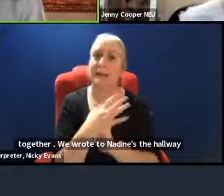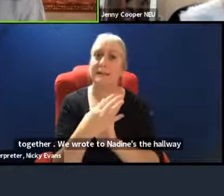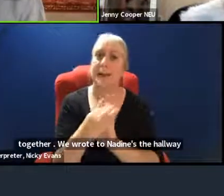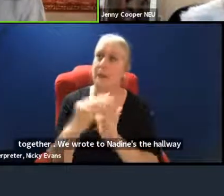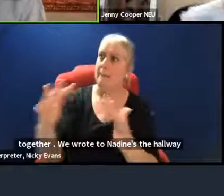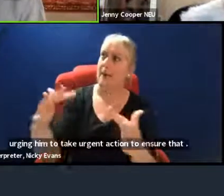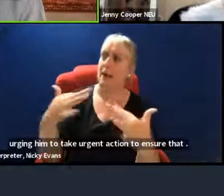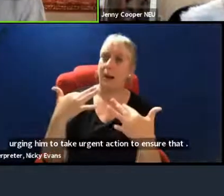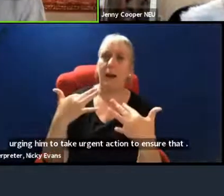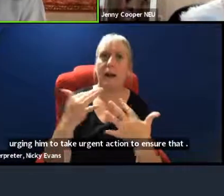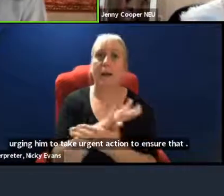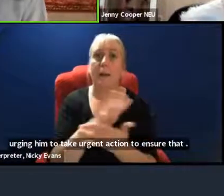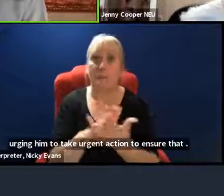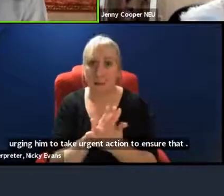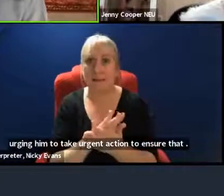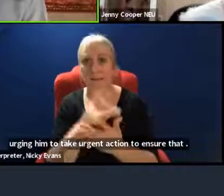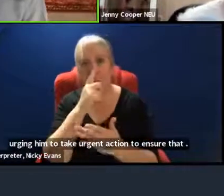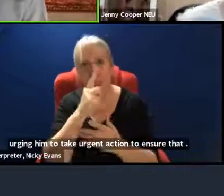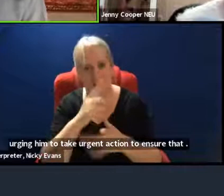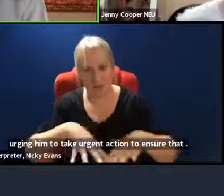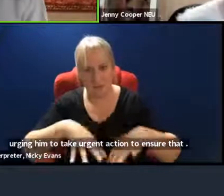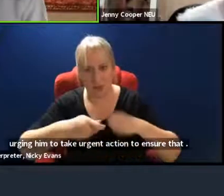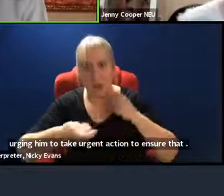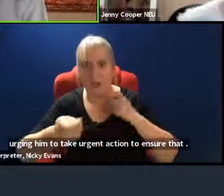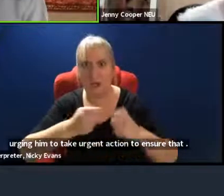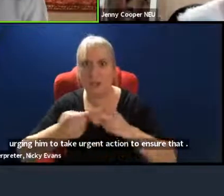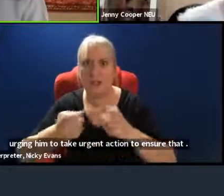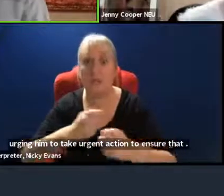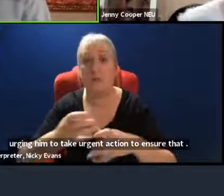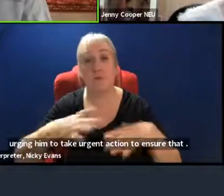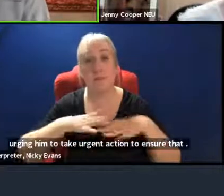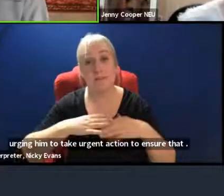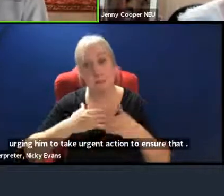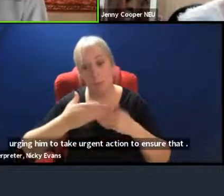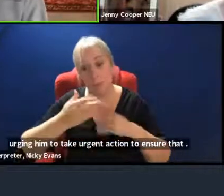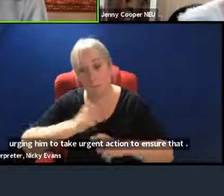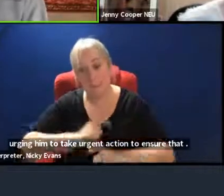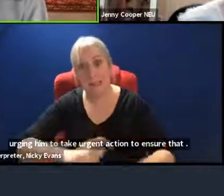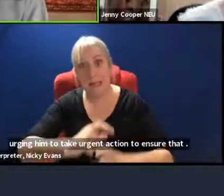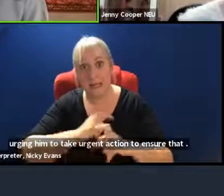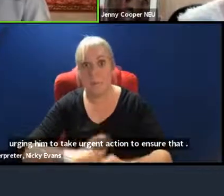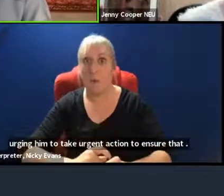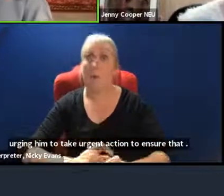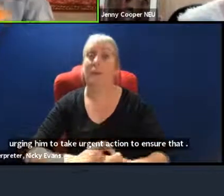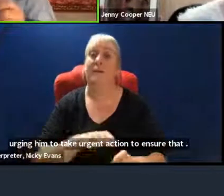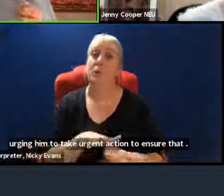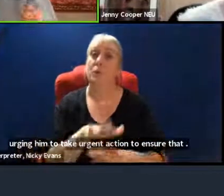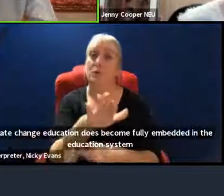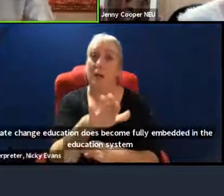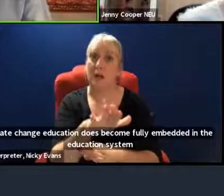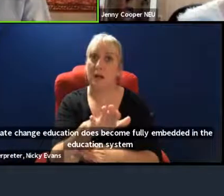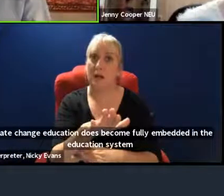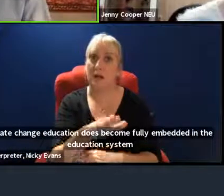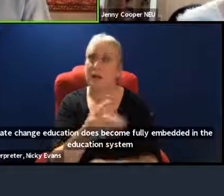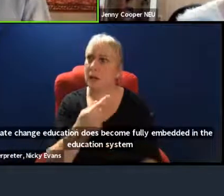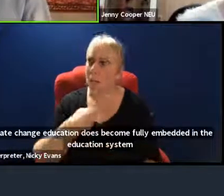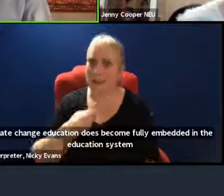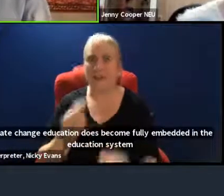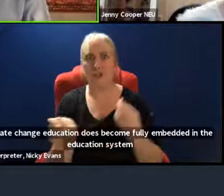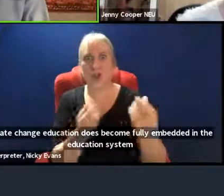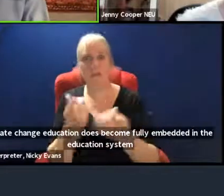changes for a more sustainable future, and all the more so as it's the chair of the COP. Now, during COVID,